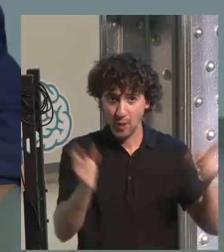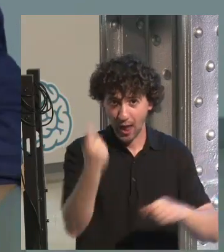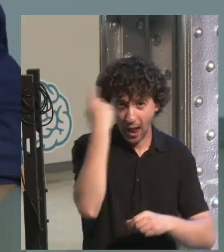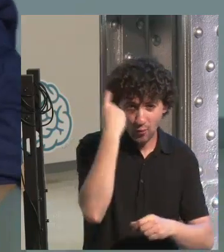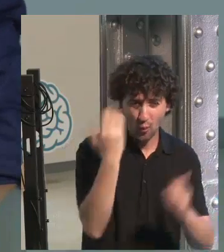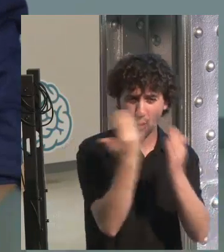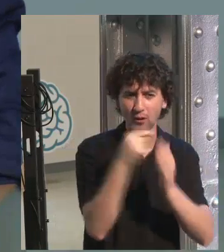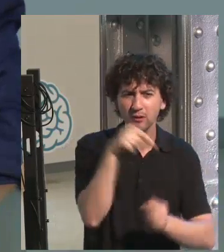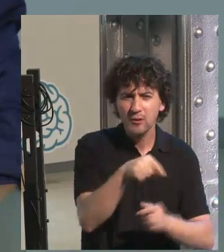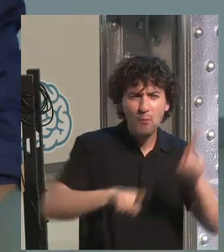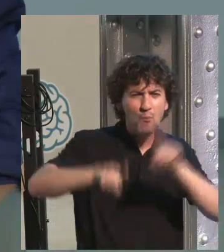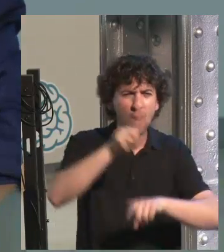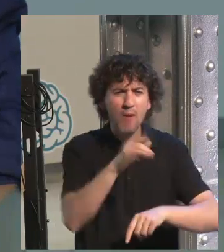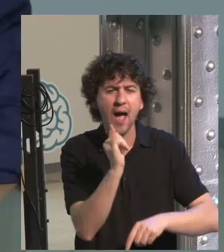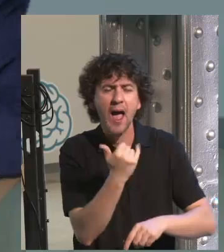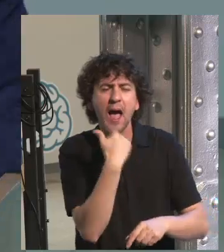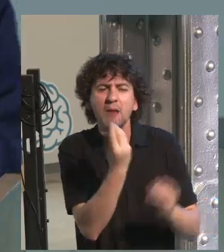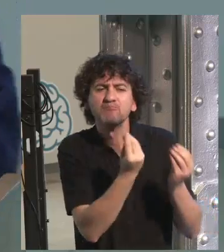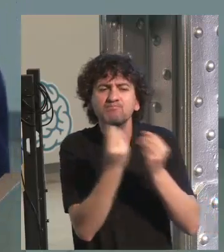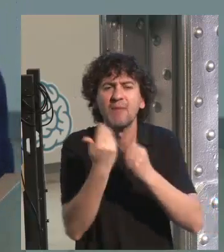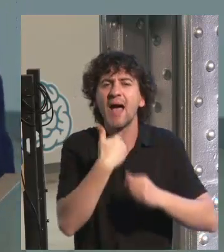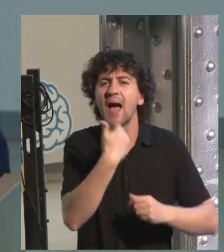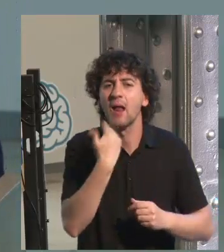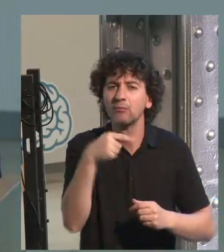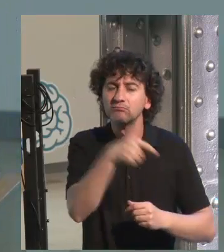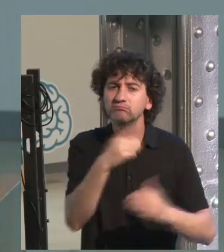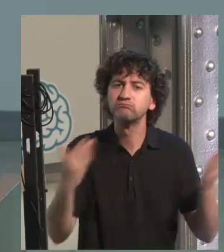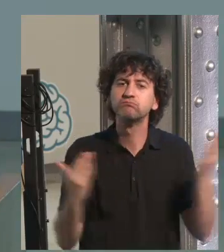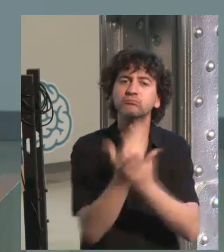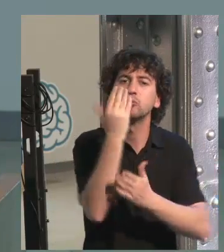a school are proven to have any subtile